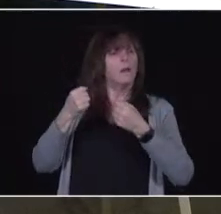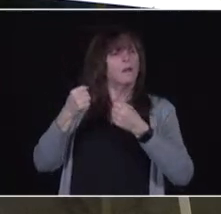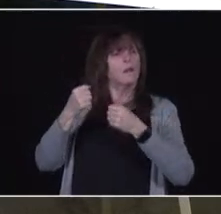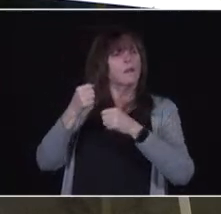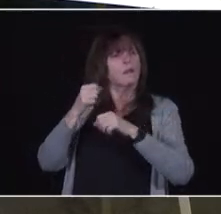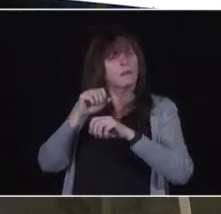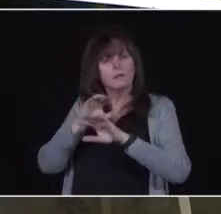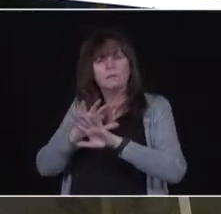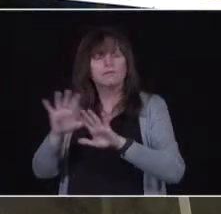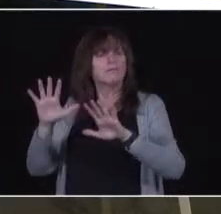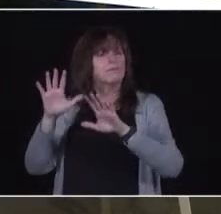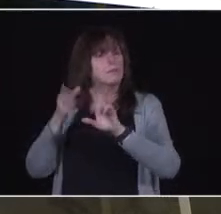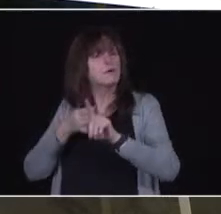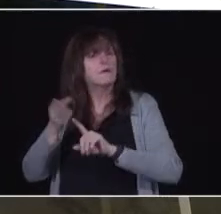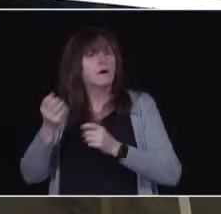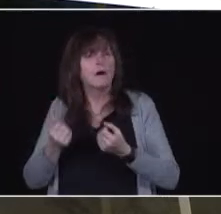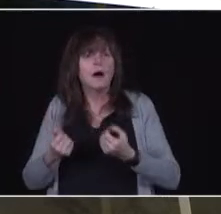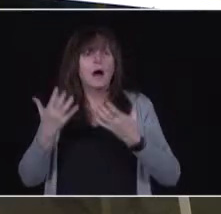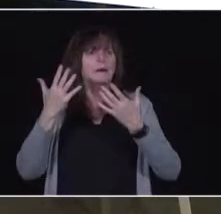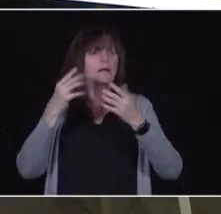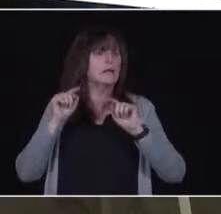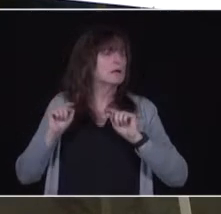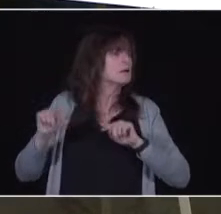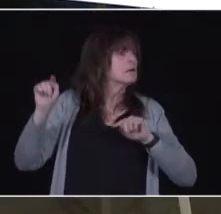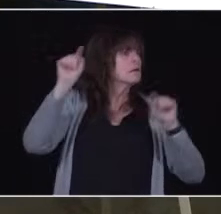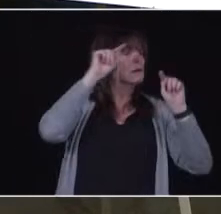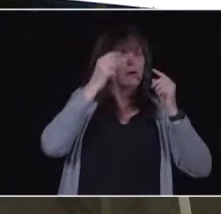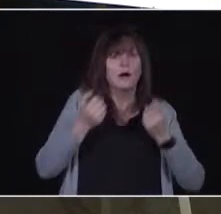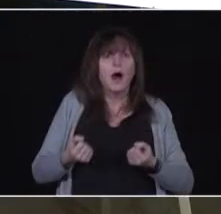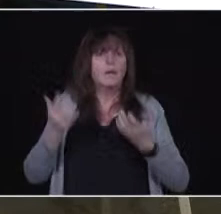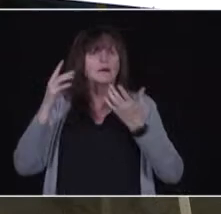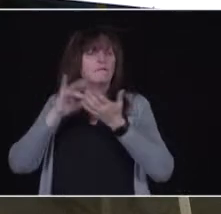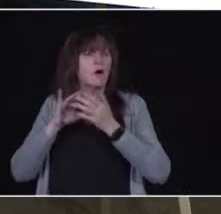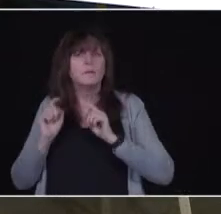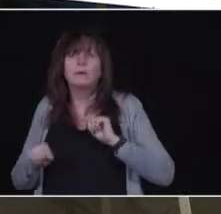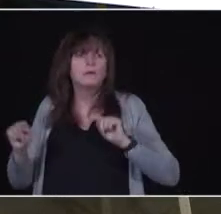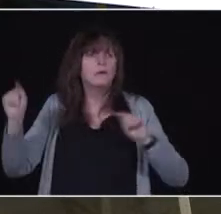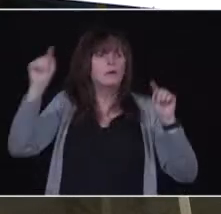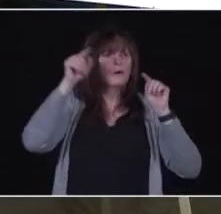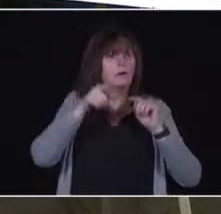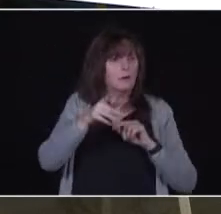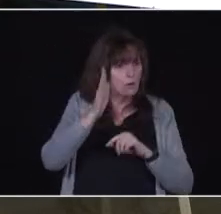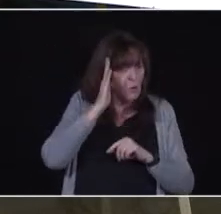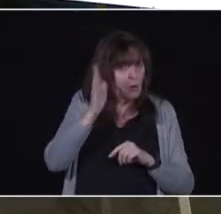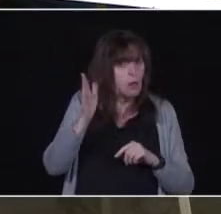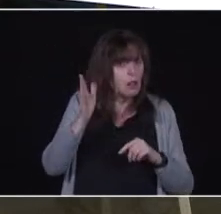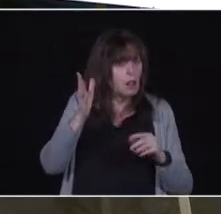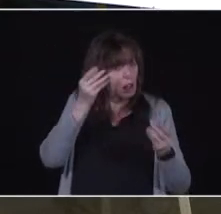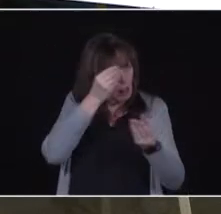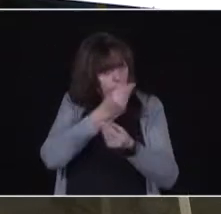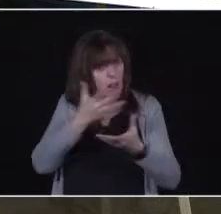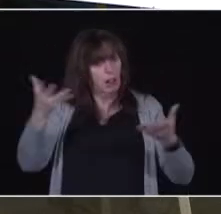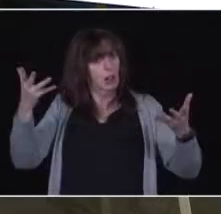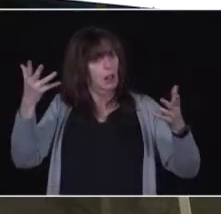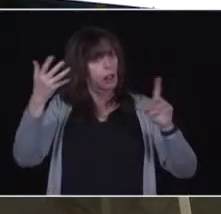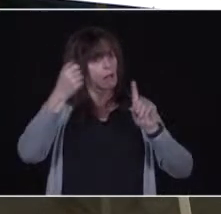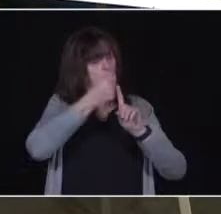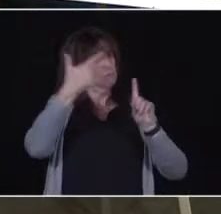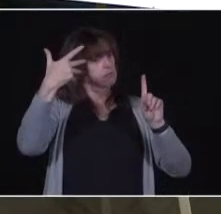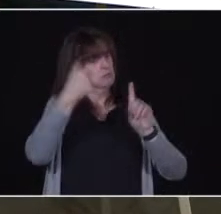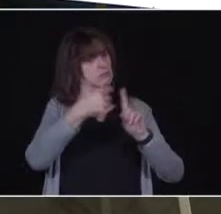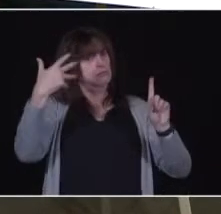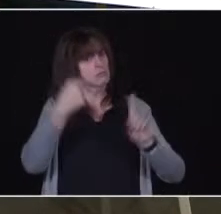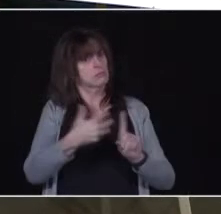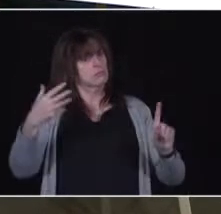pharmacies are participating. Are you going to present a clear outlined plan for the public? And can you address